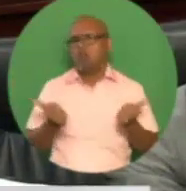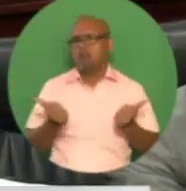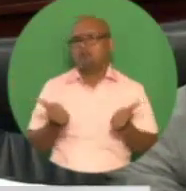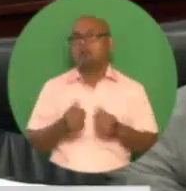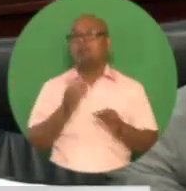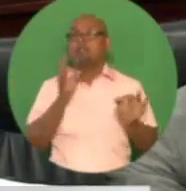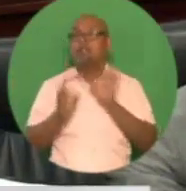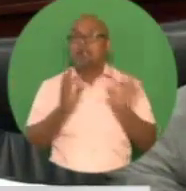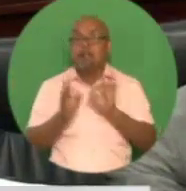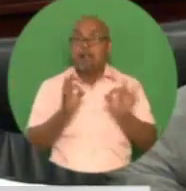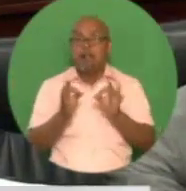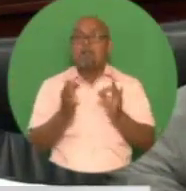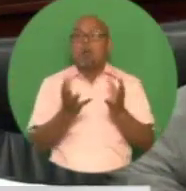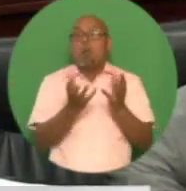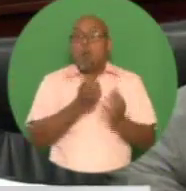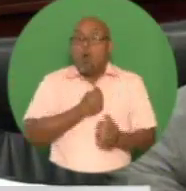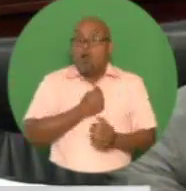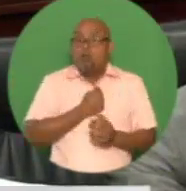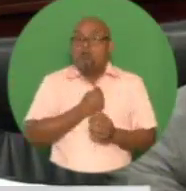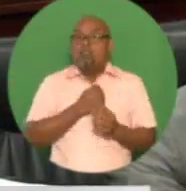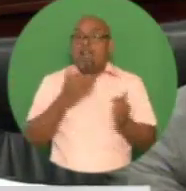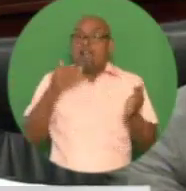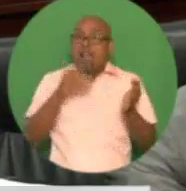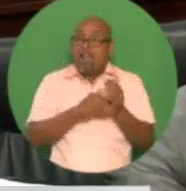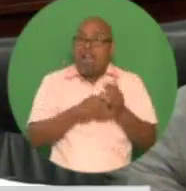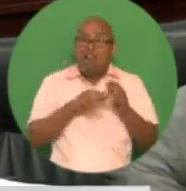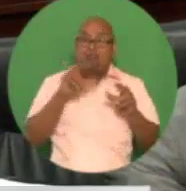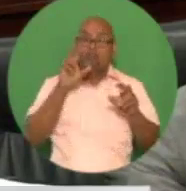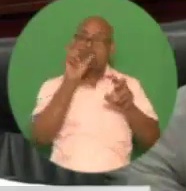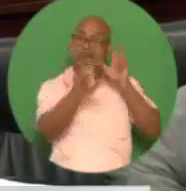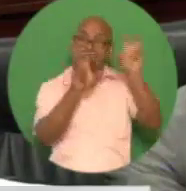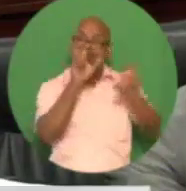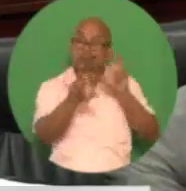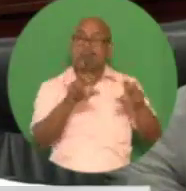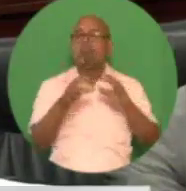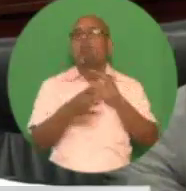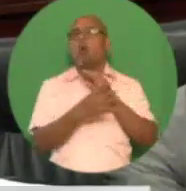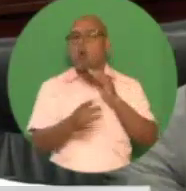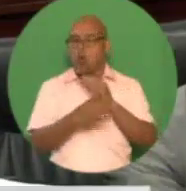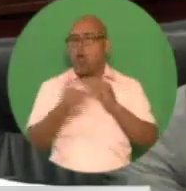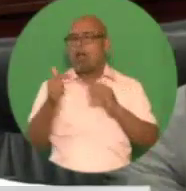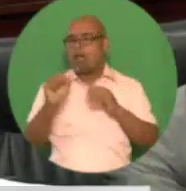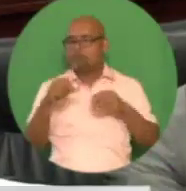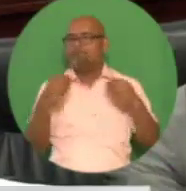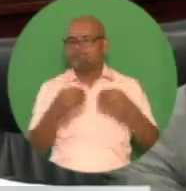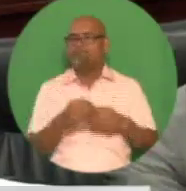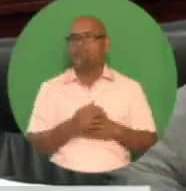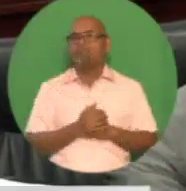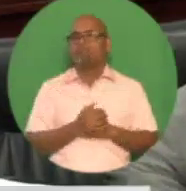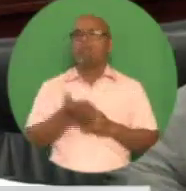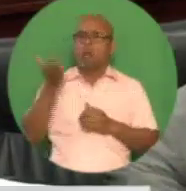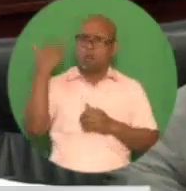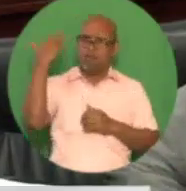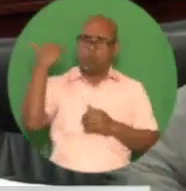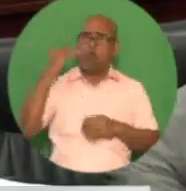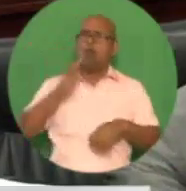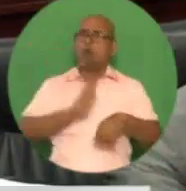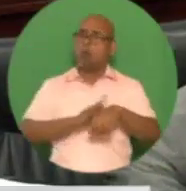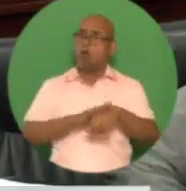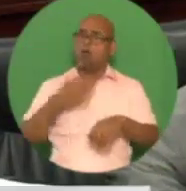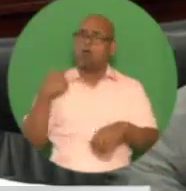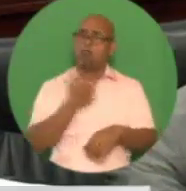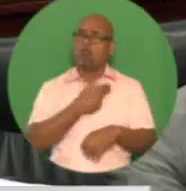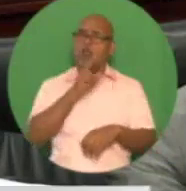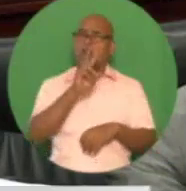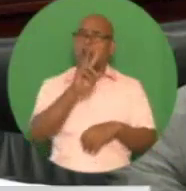in the non-energy sector. May I mention at this stage that several analysts warned us in 2015 that if we